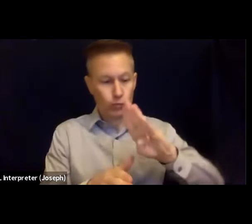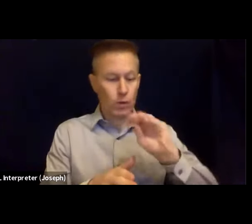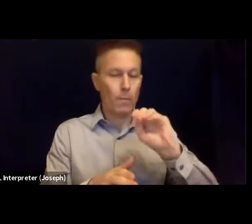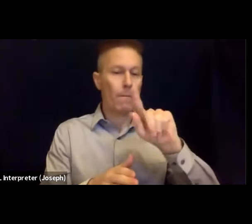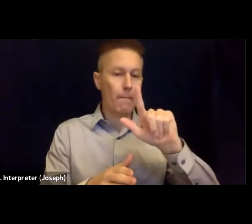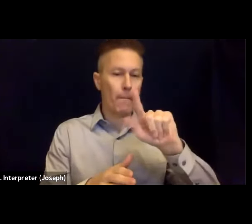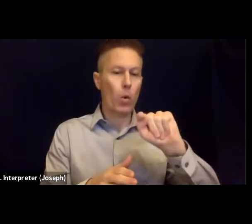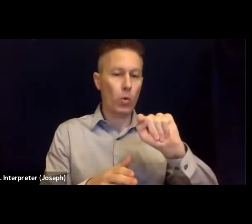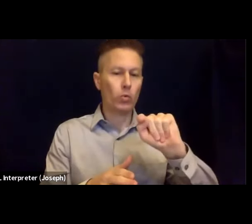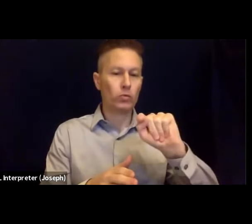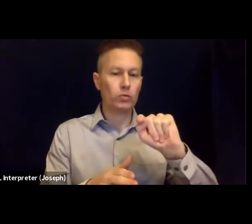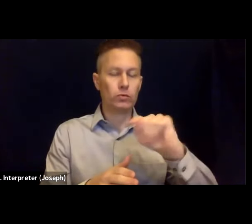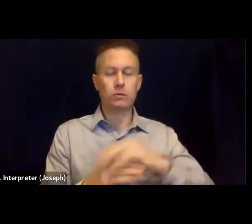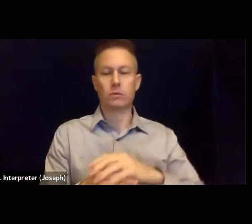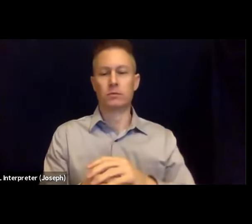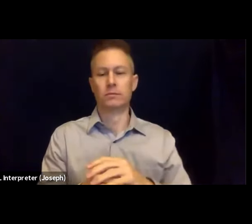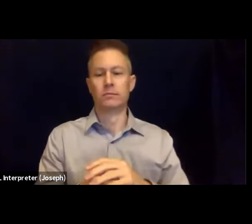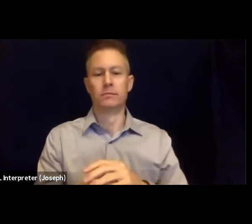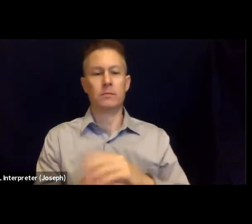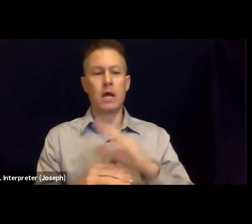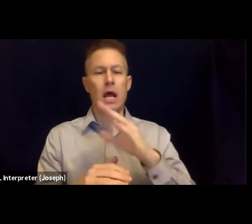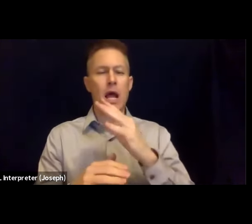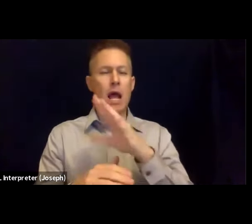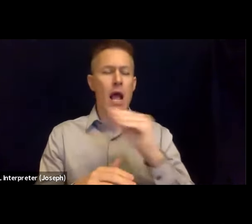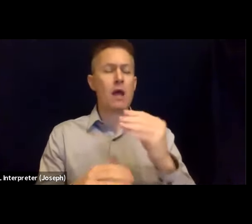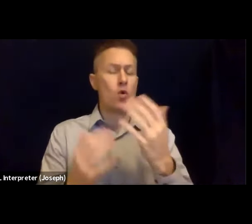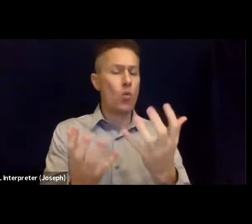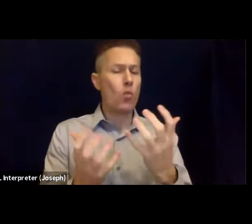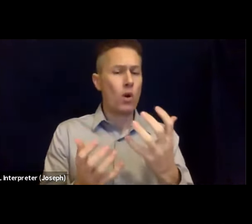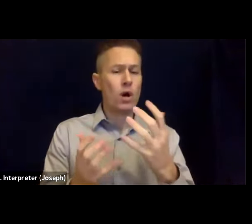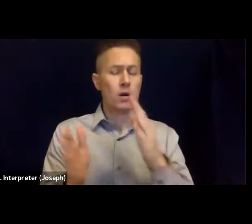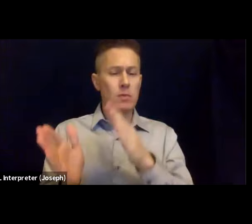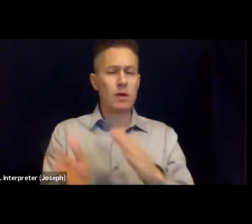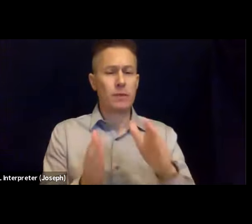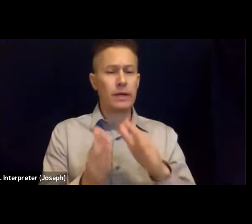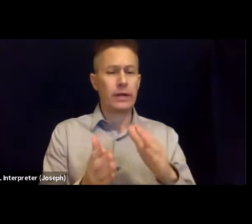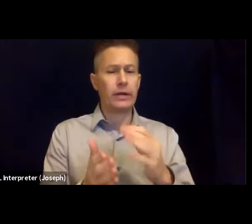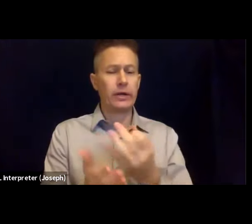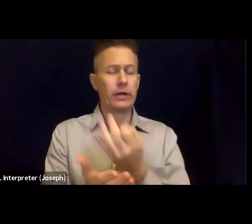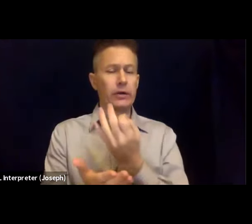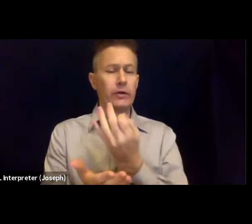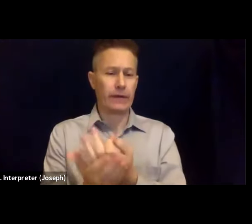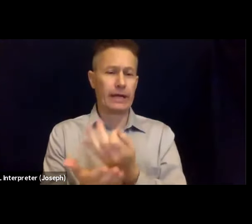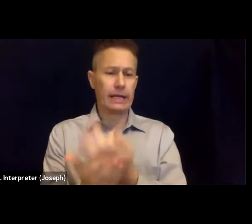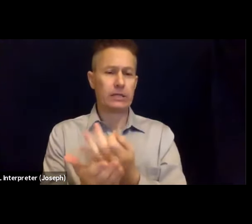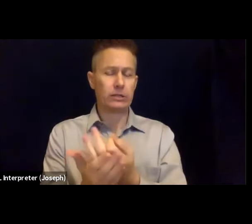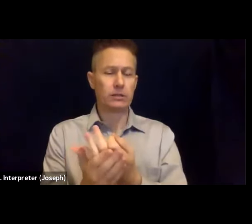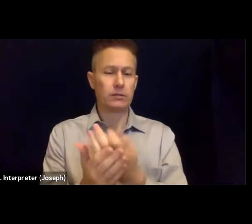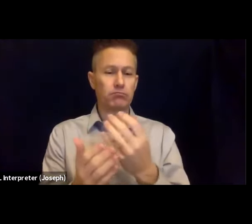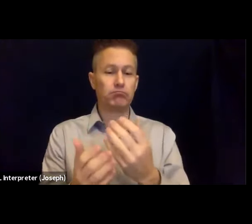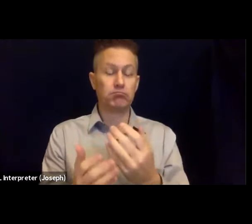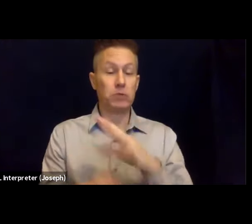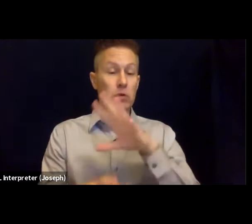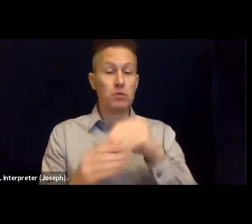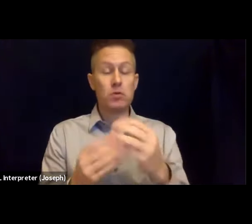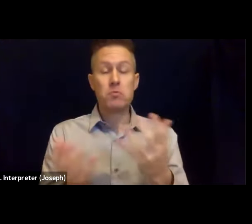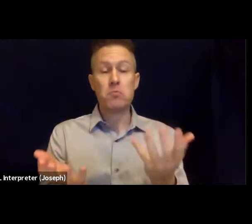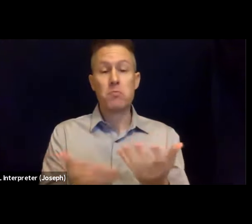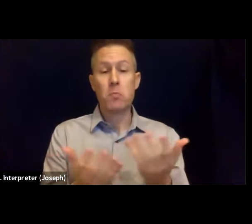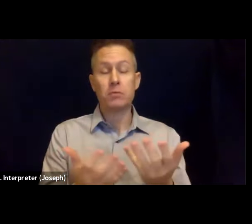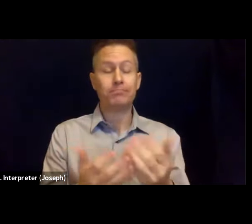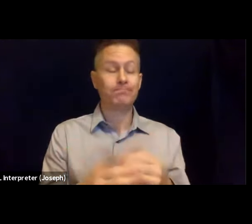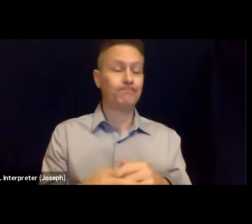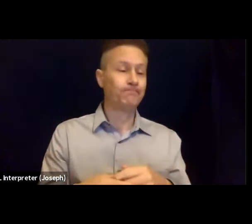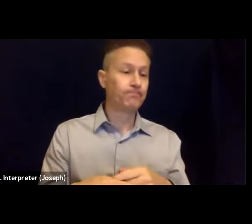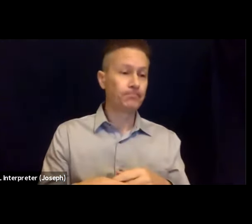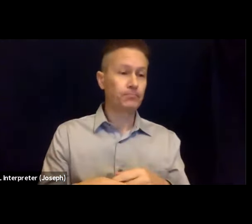Next, we want to prepare financially and that can include earthquake insurance standards, homeowners policy, excuse me, a standard